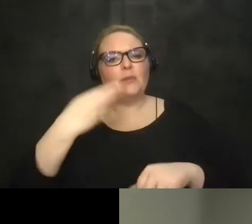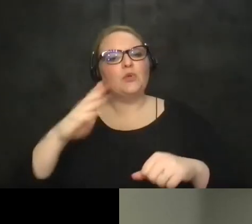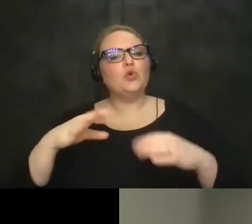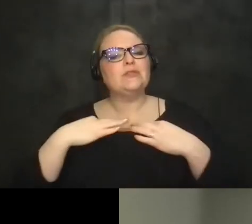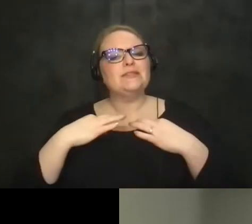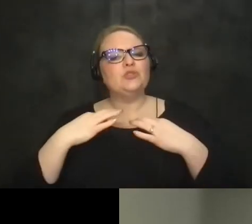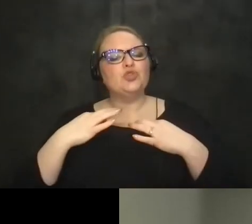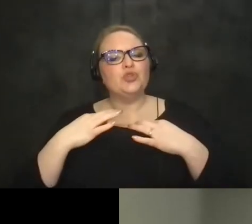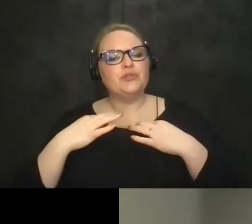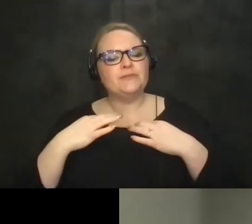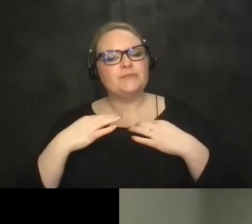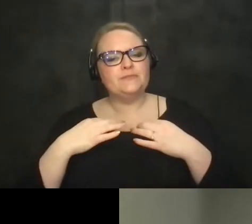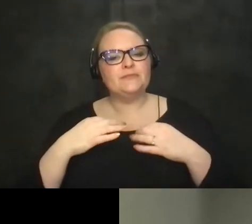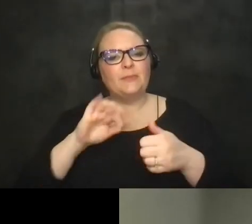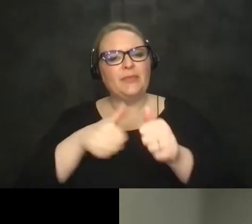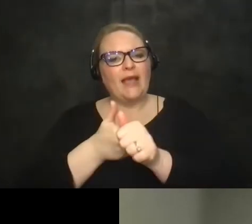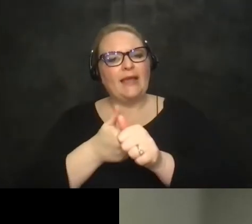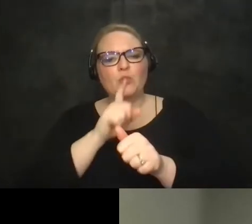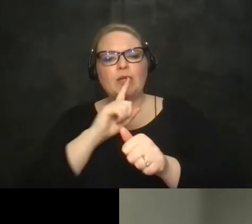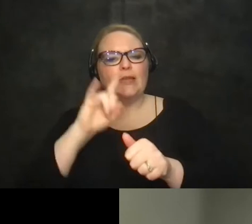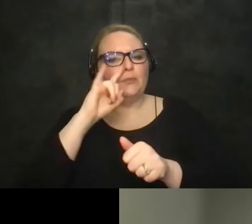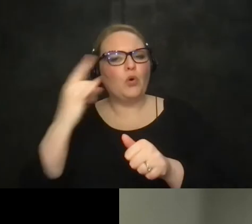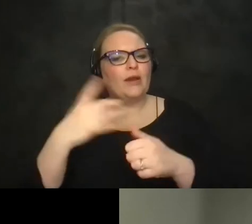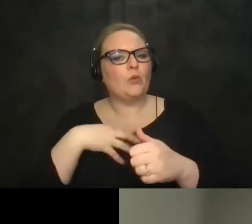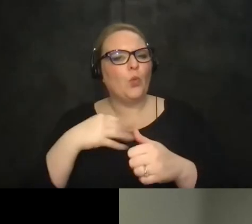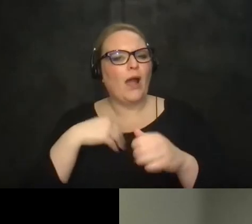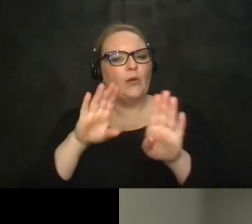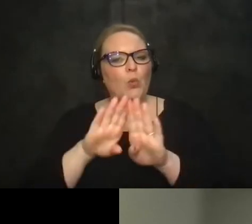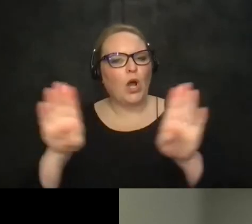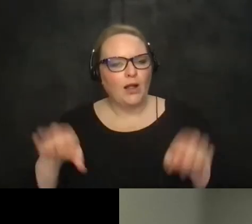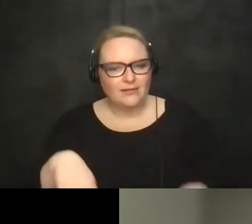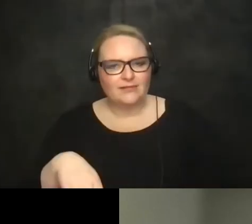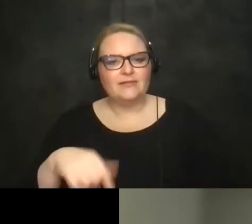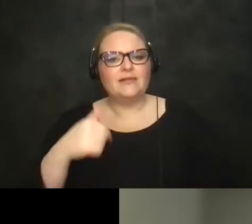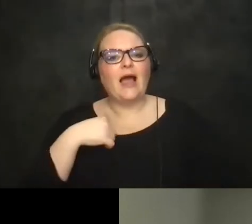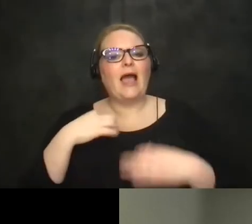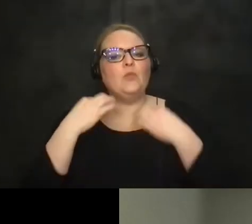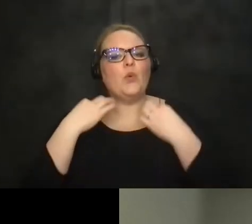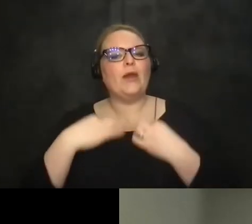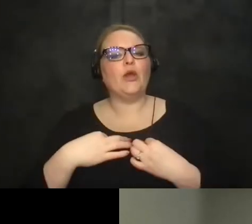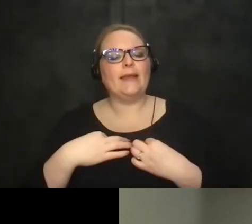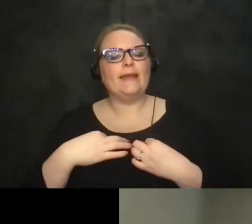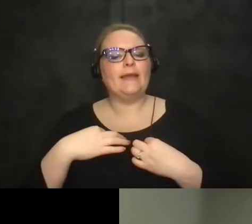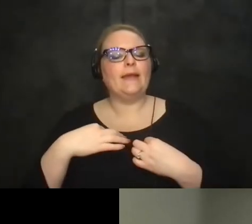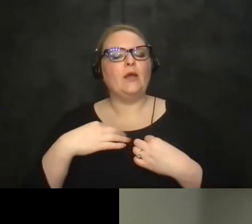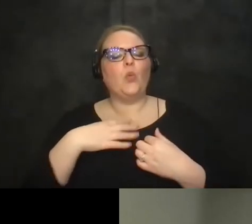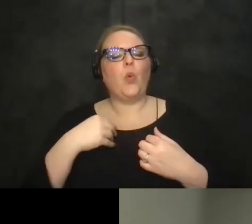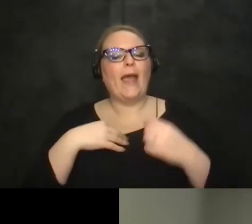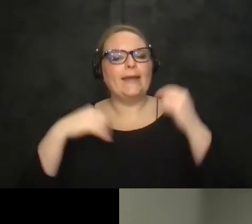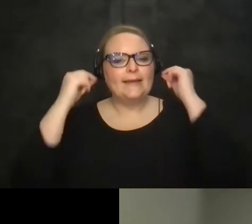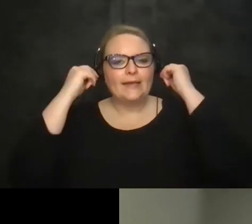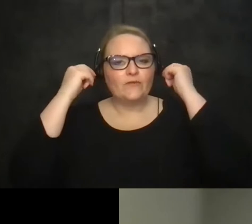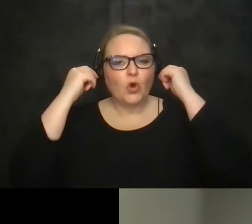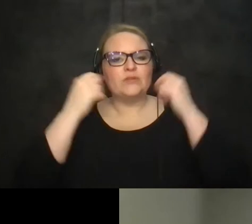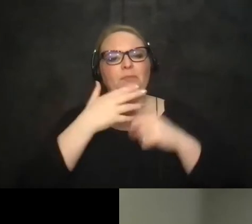and behind me is a very boring white ball i'm also wearing white earphones to better